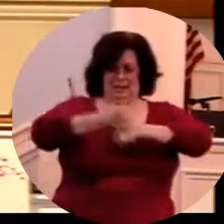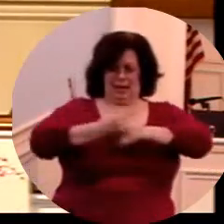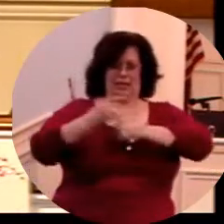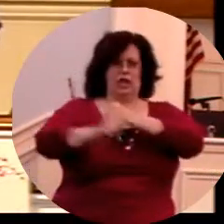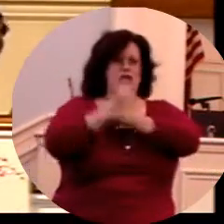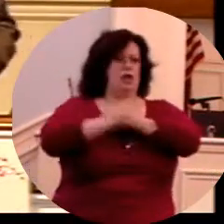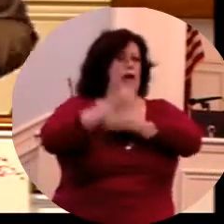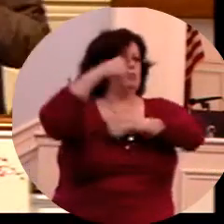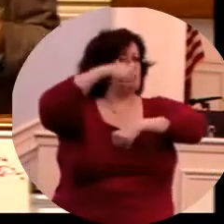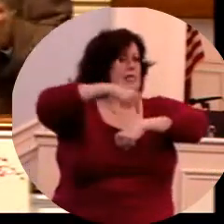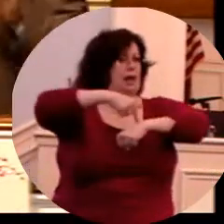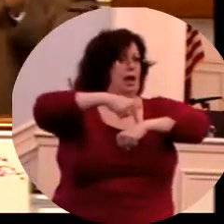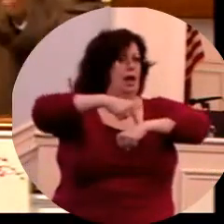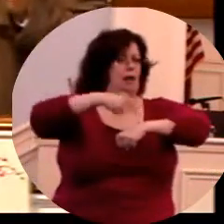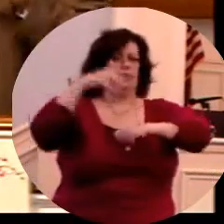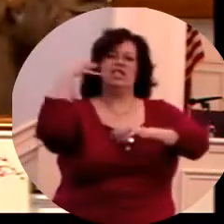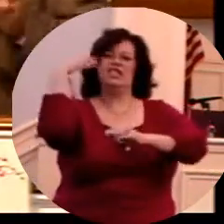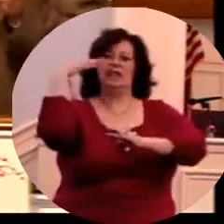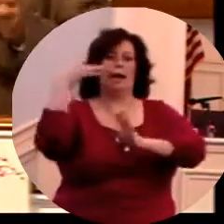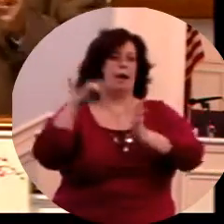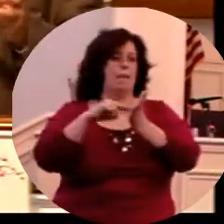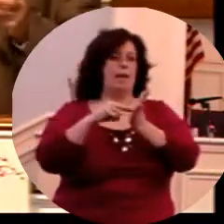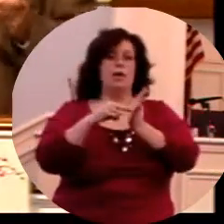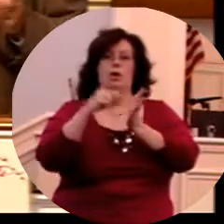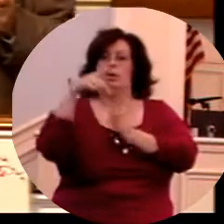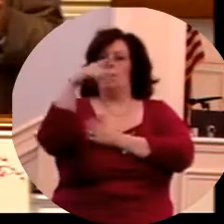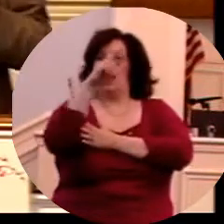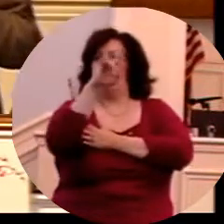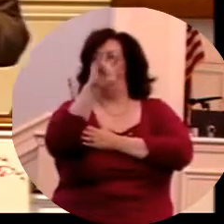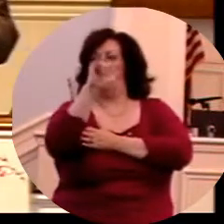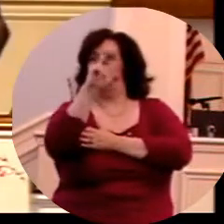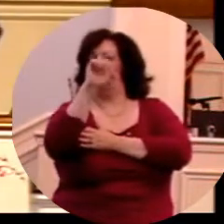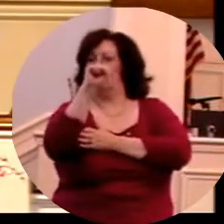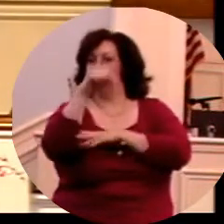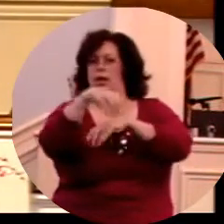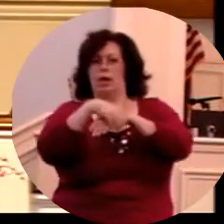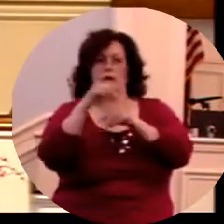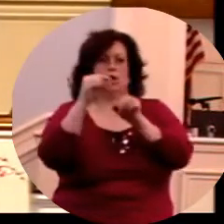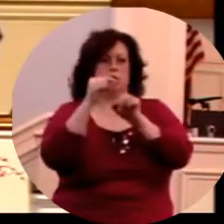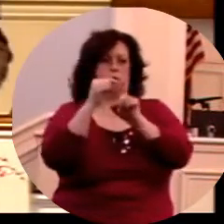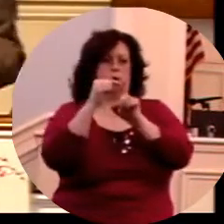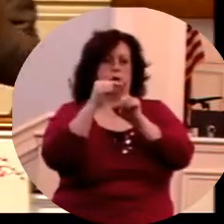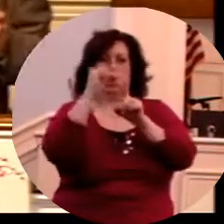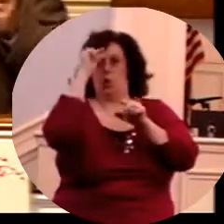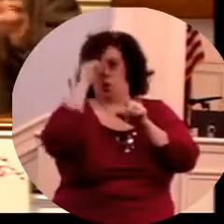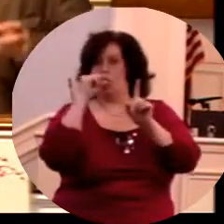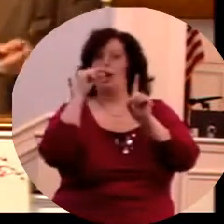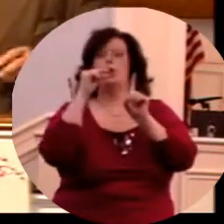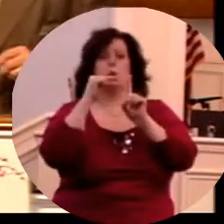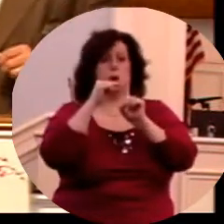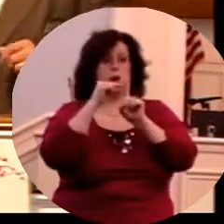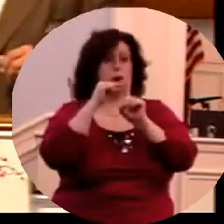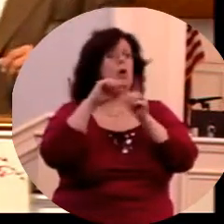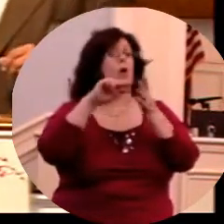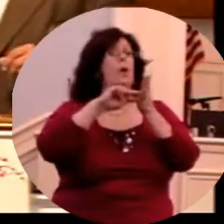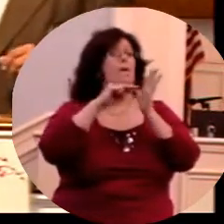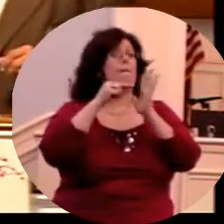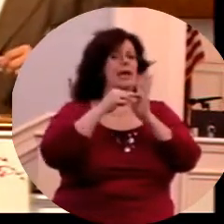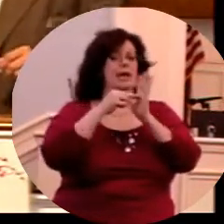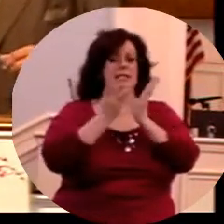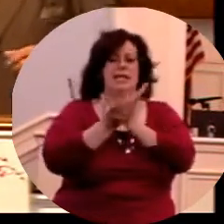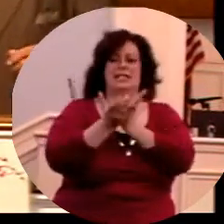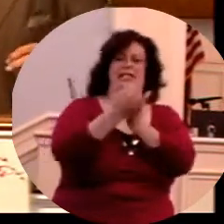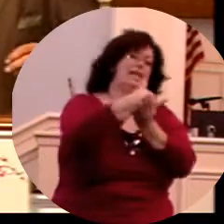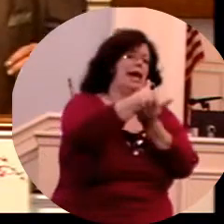times. That means dangerous. Also, it means insane times. The word perilous is translated from a Greek word.